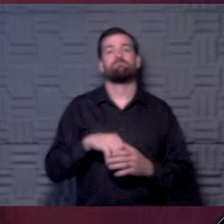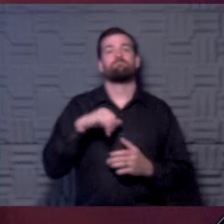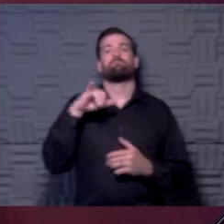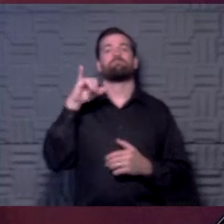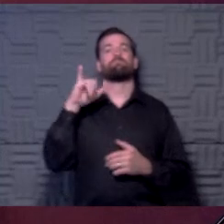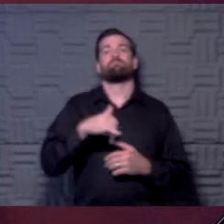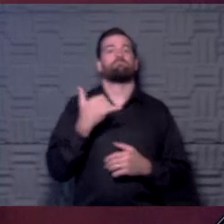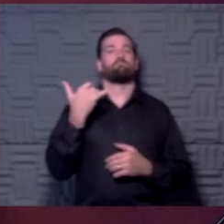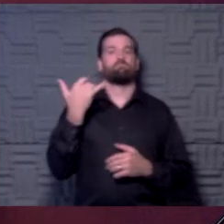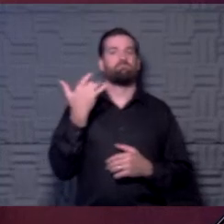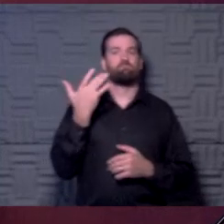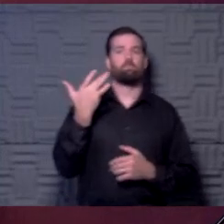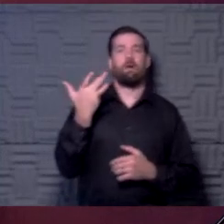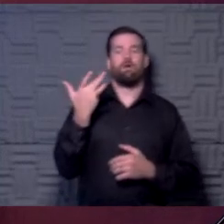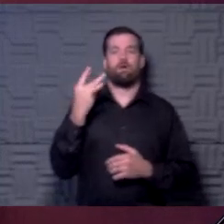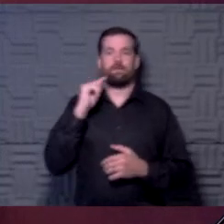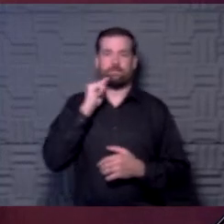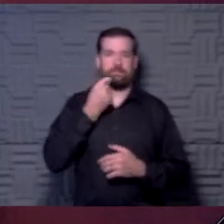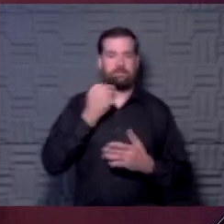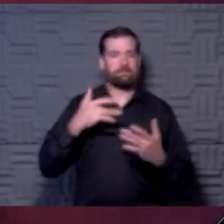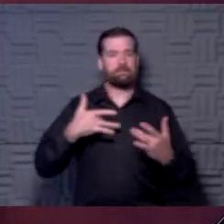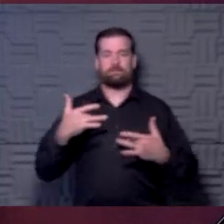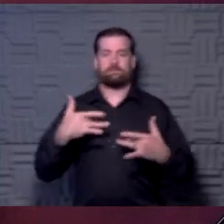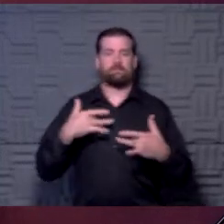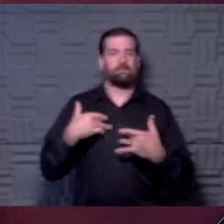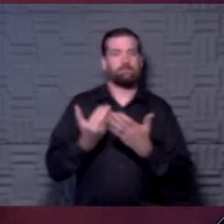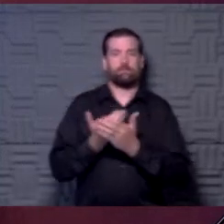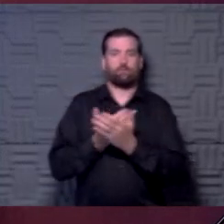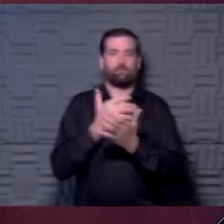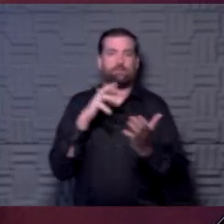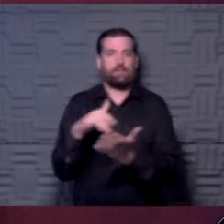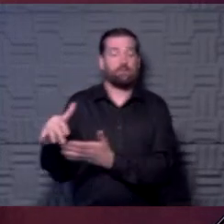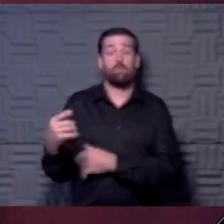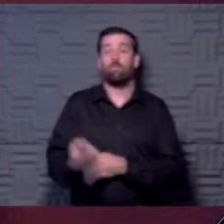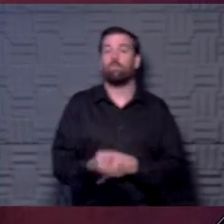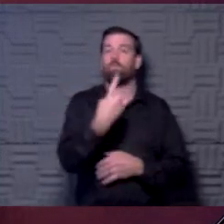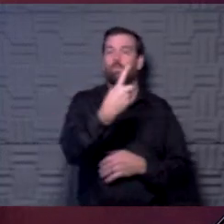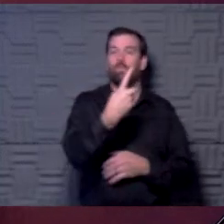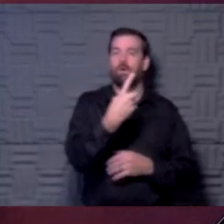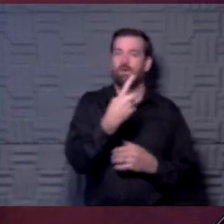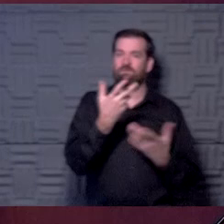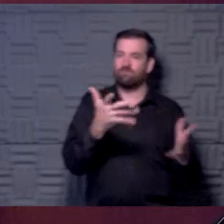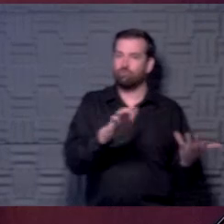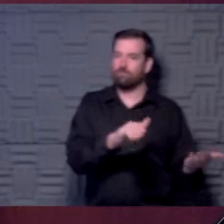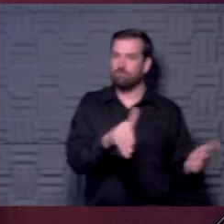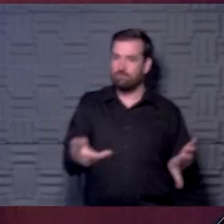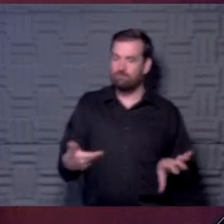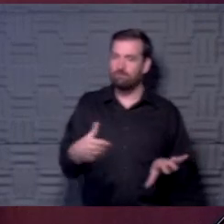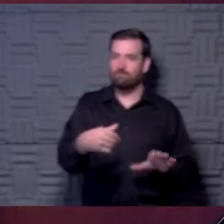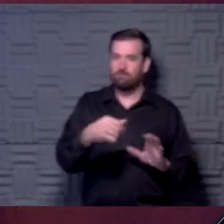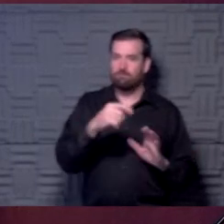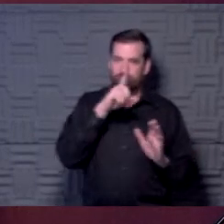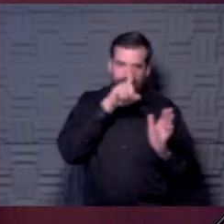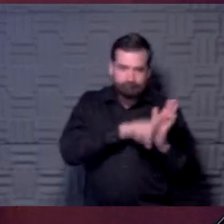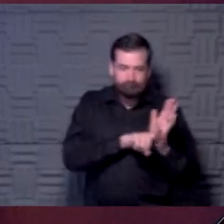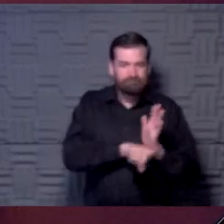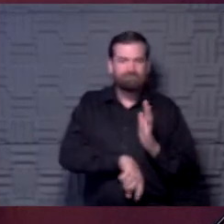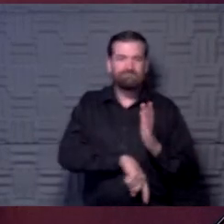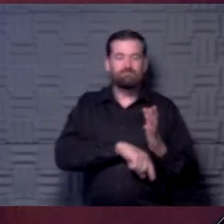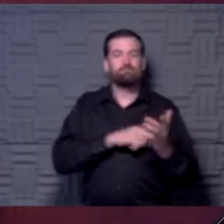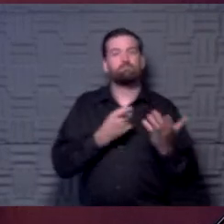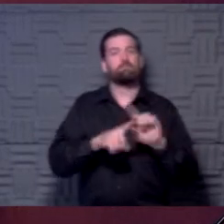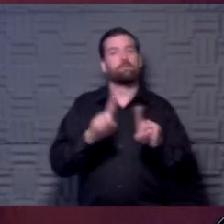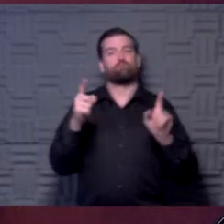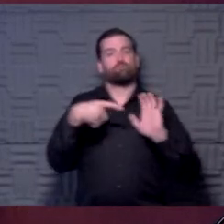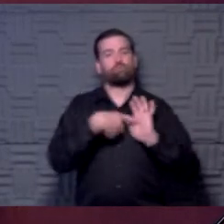context in which people are concerned about the new studies. So the one study was an autopsy study. I don't think it was really that significant to the population. just showed